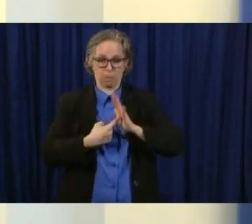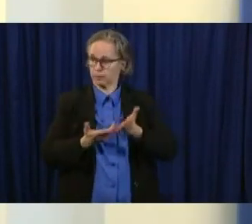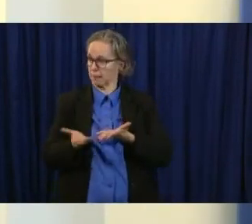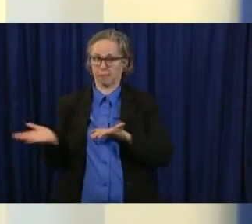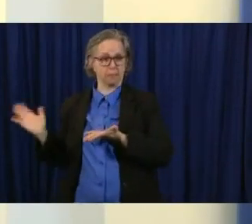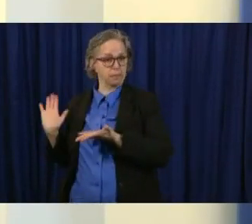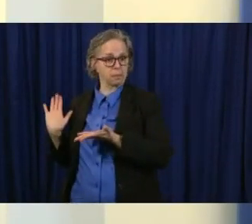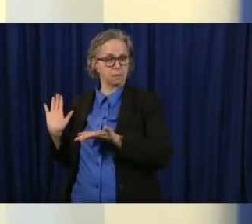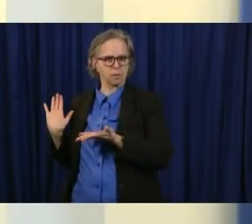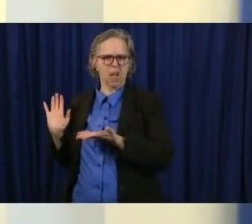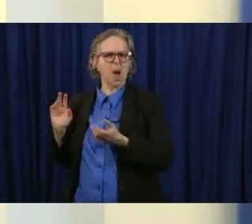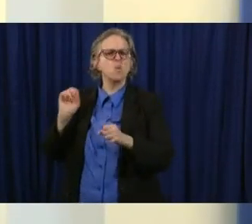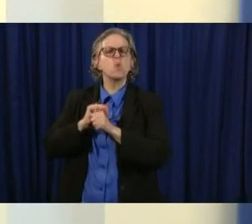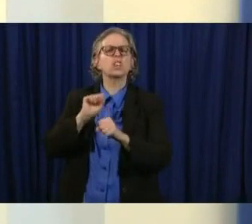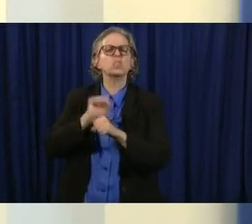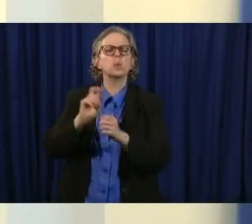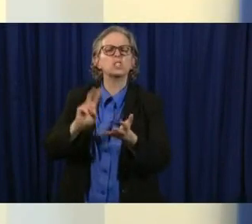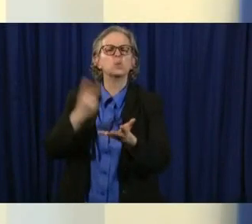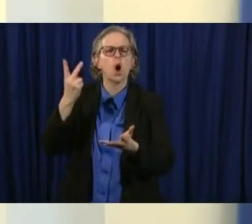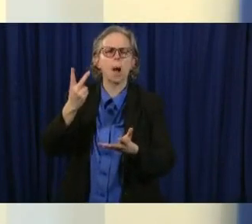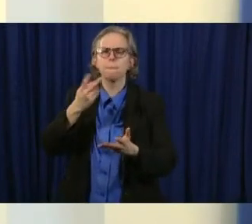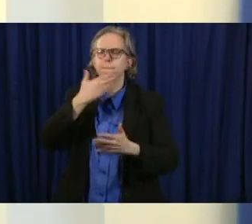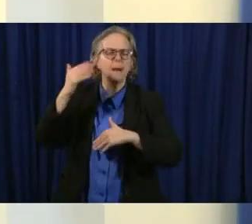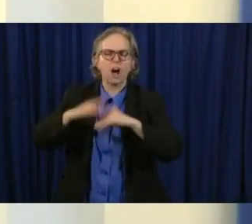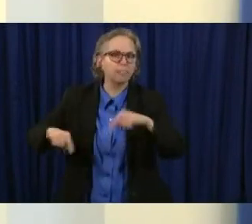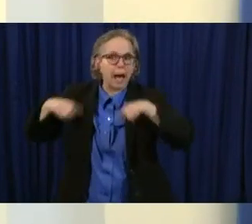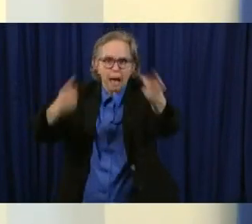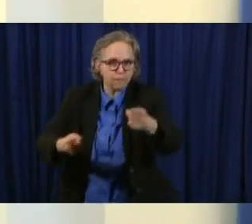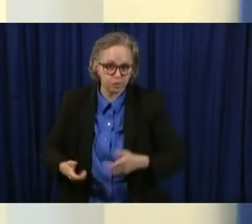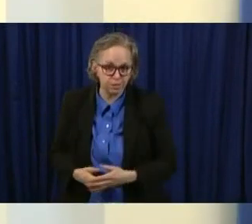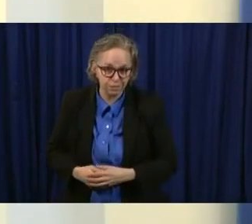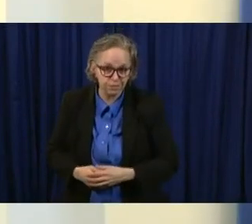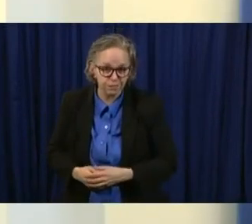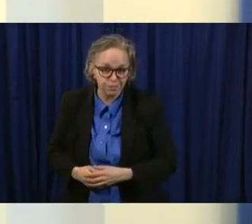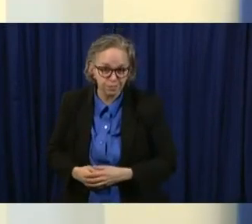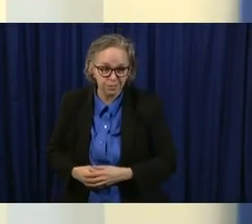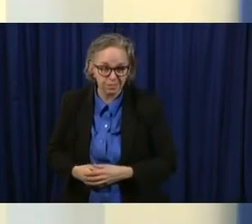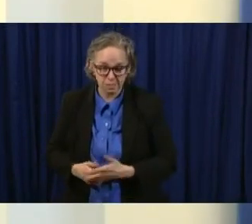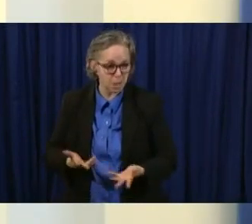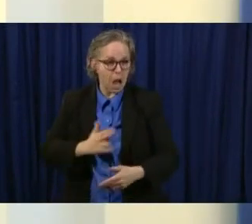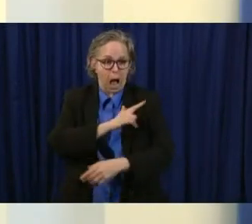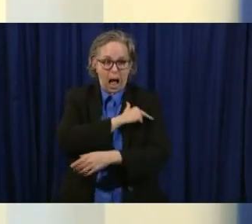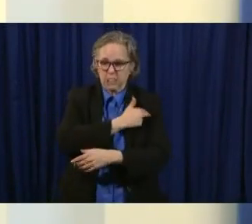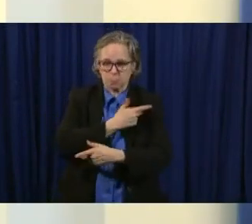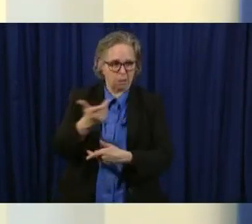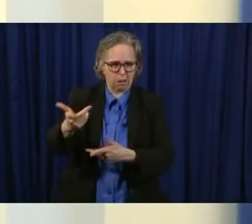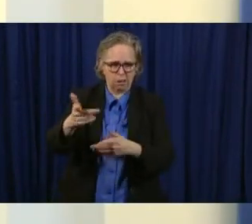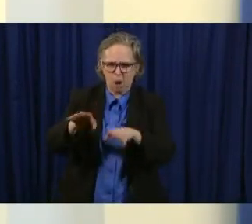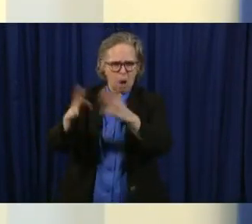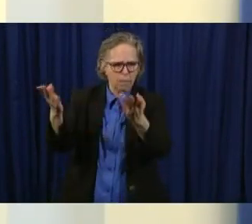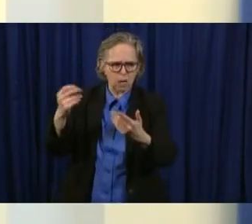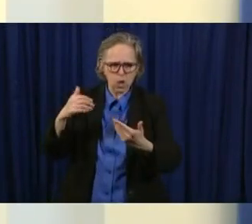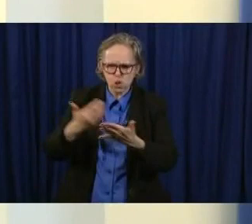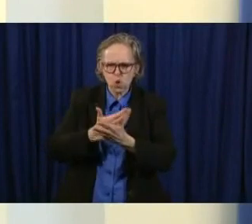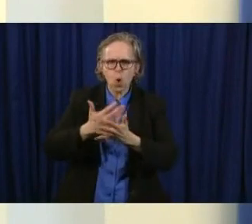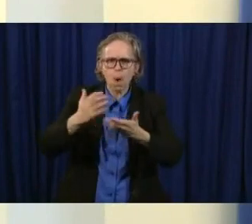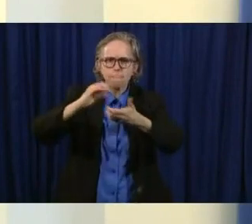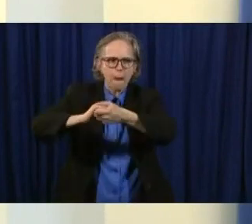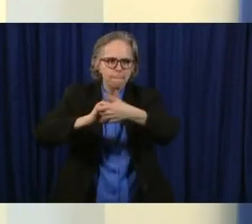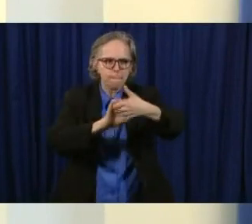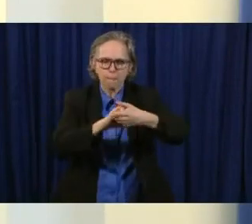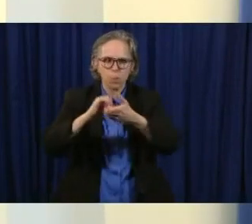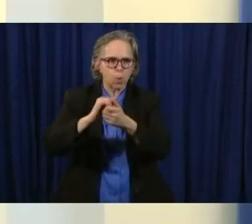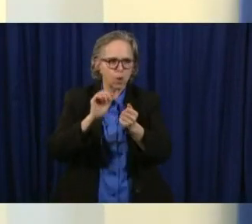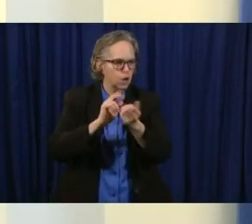to do better than ever our hospitals have made new partnerships with nursing homes and prisons